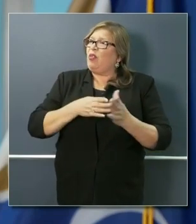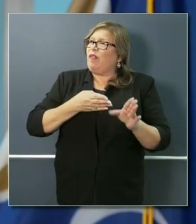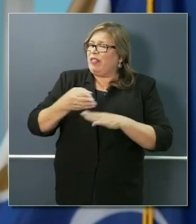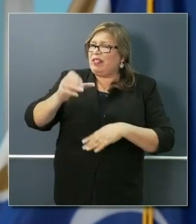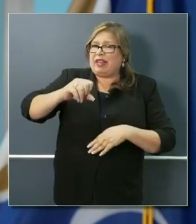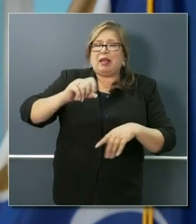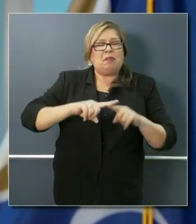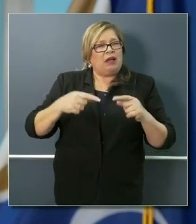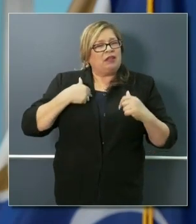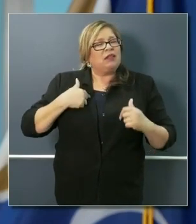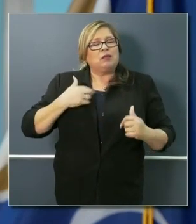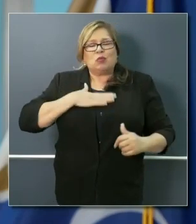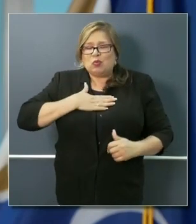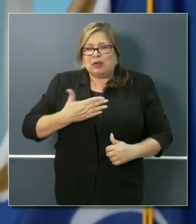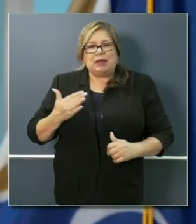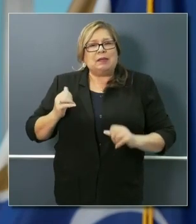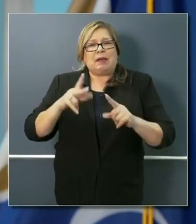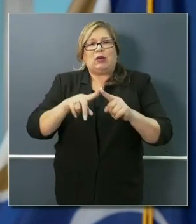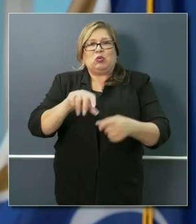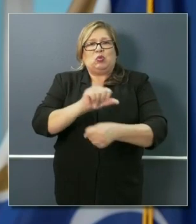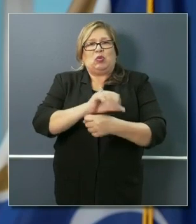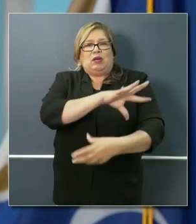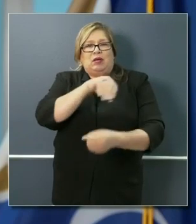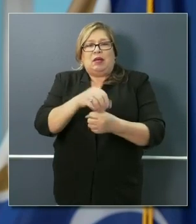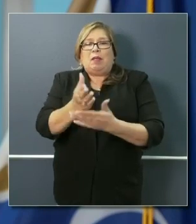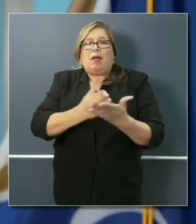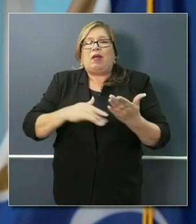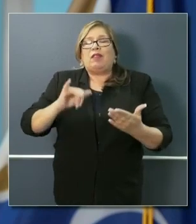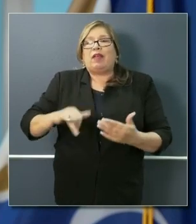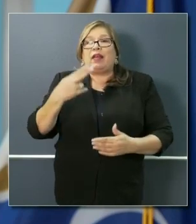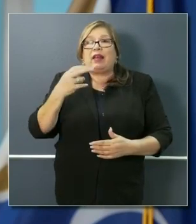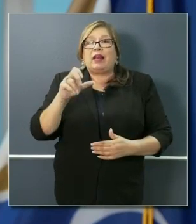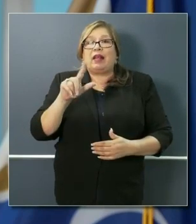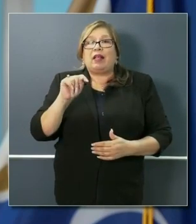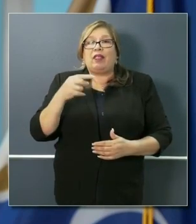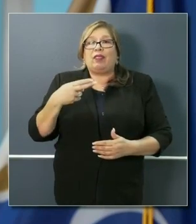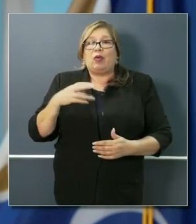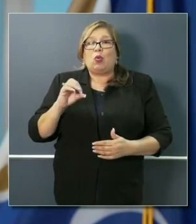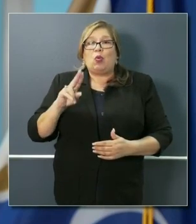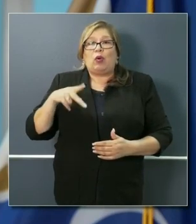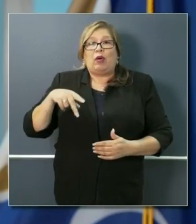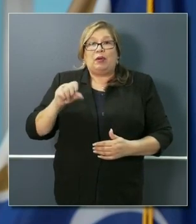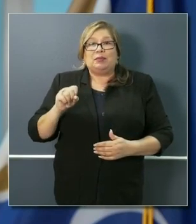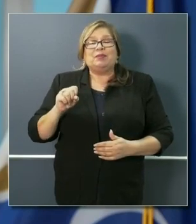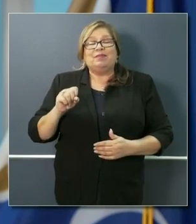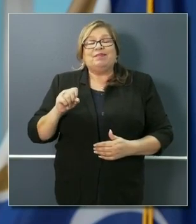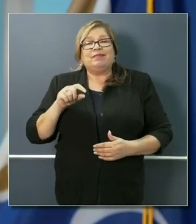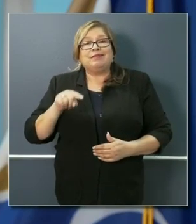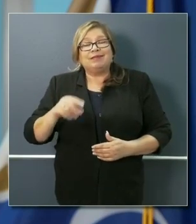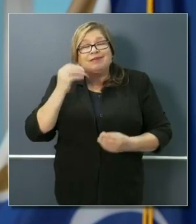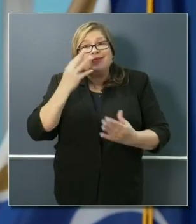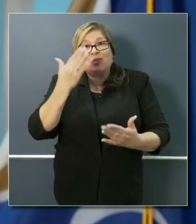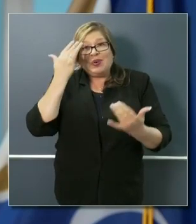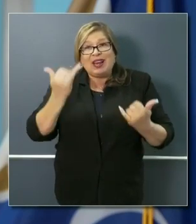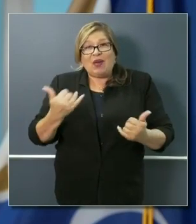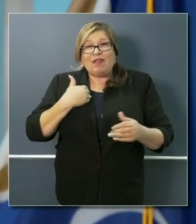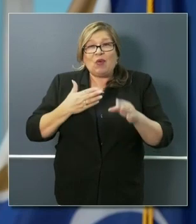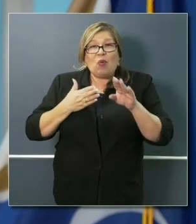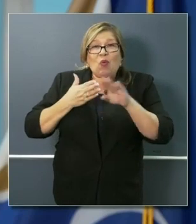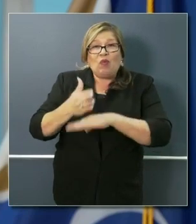to work as part of this health core site we put up. Today, we have over 70,000